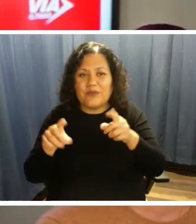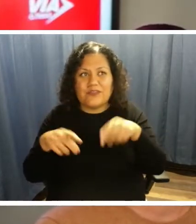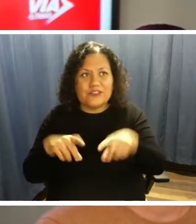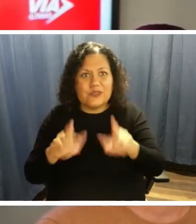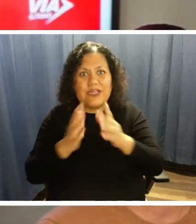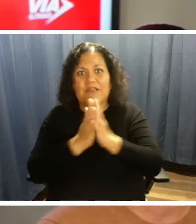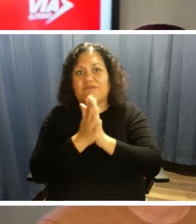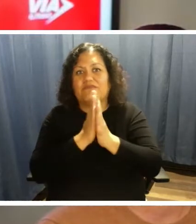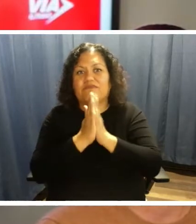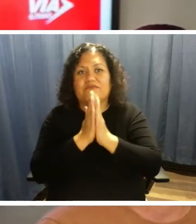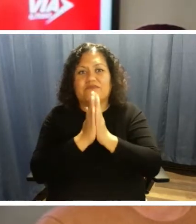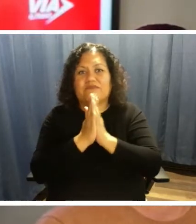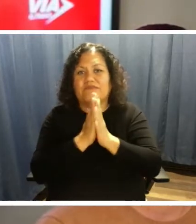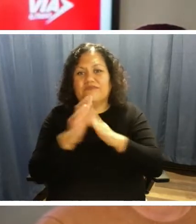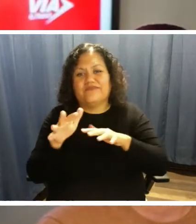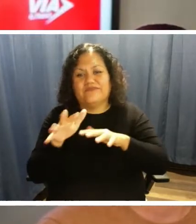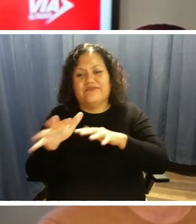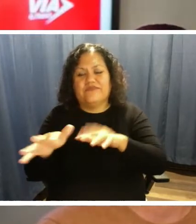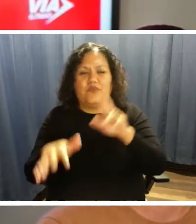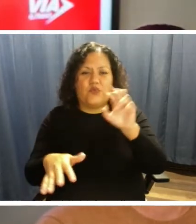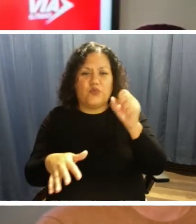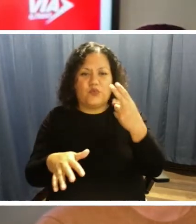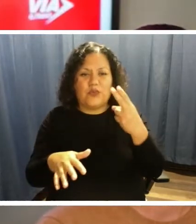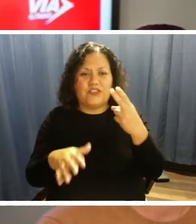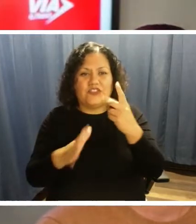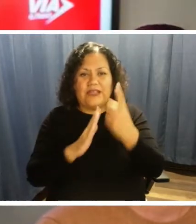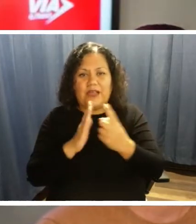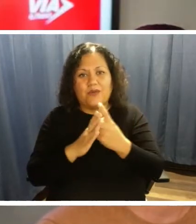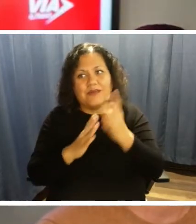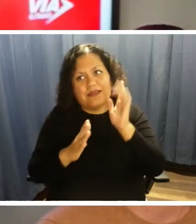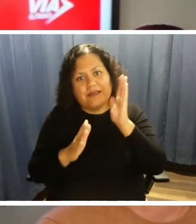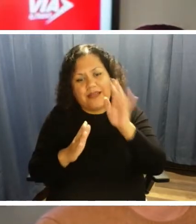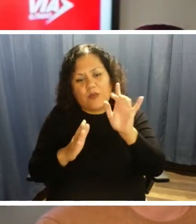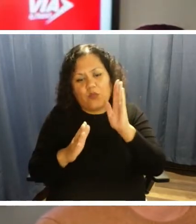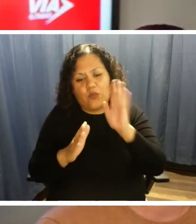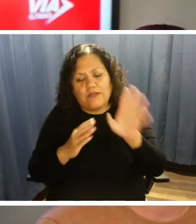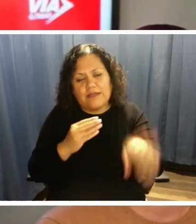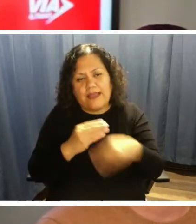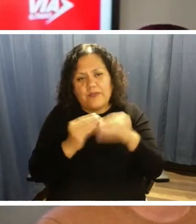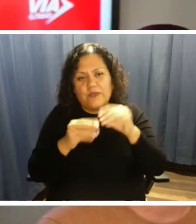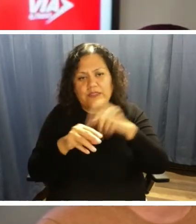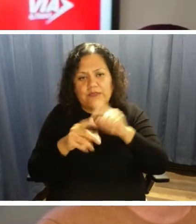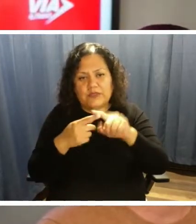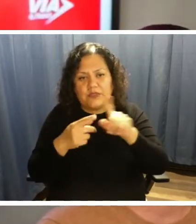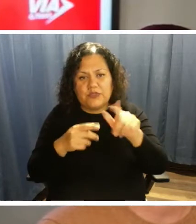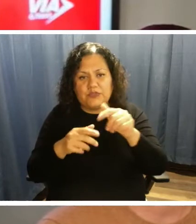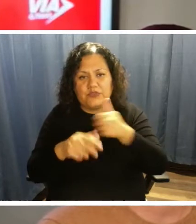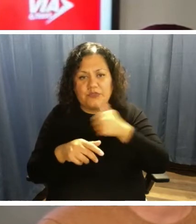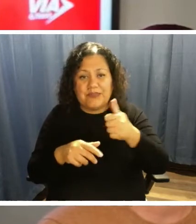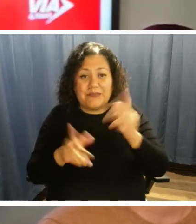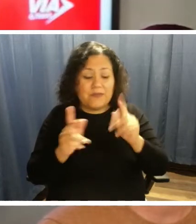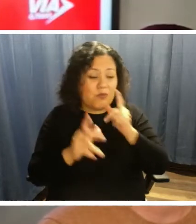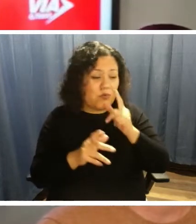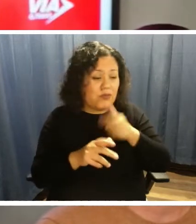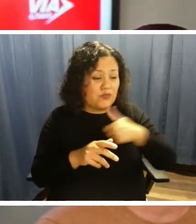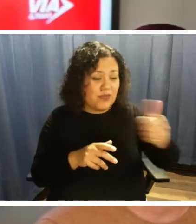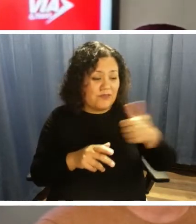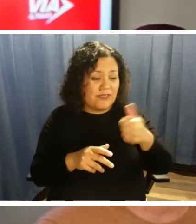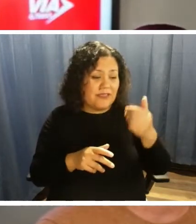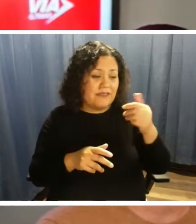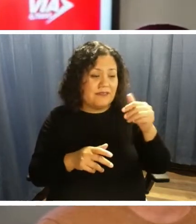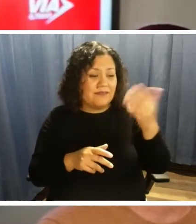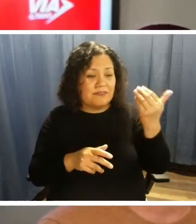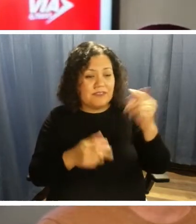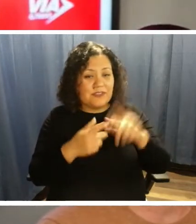that will add more time to your trip. And then for those riders traveling 15 to 20 miles, like I mentioned earlier,